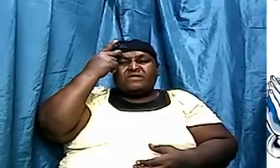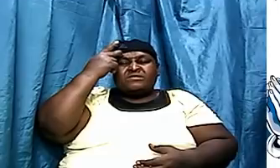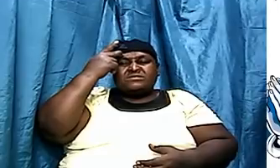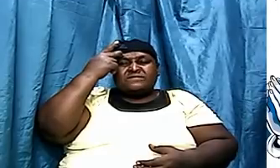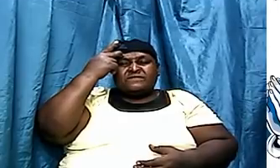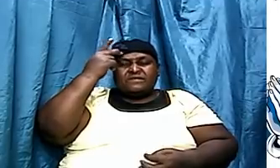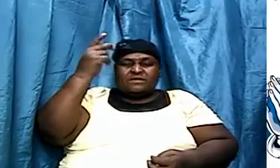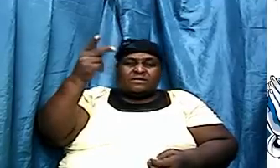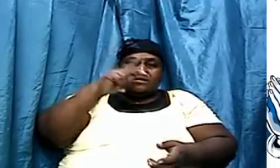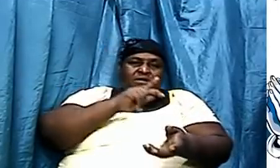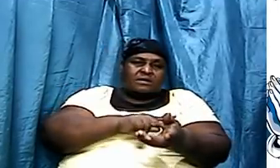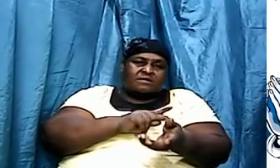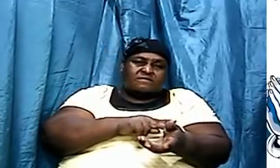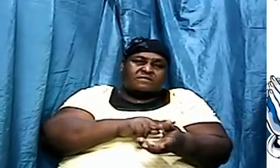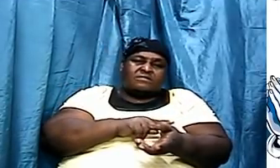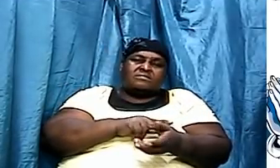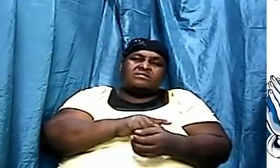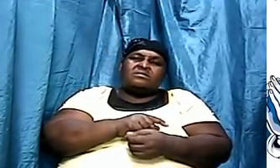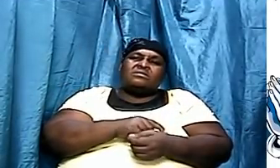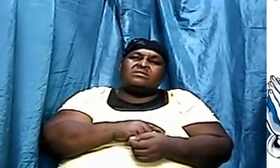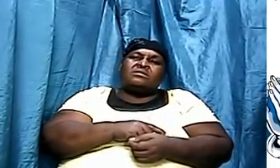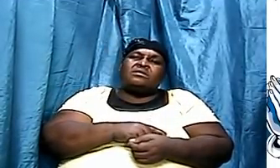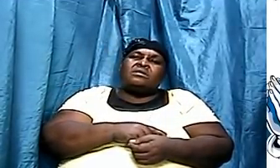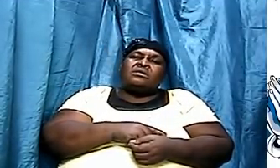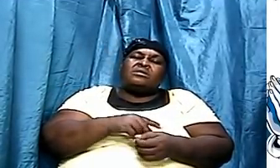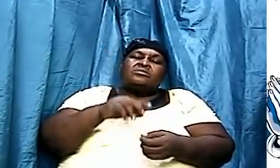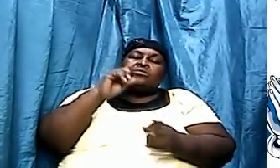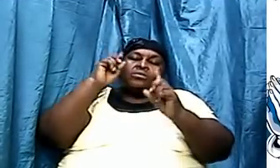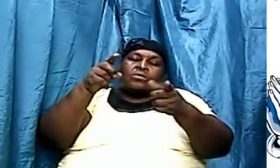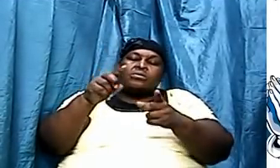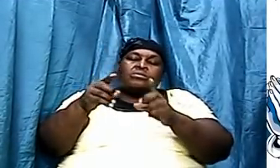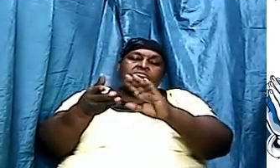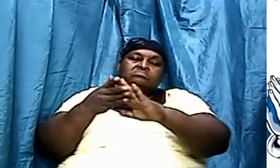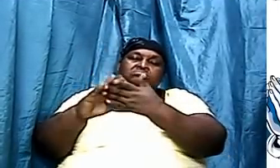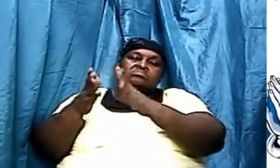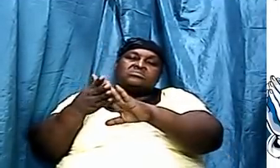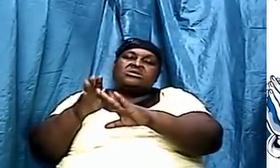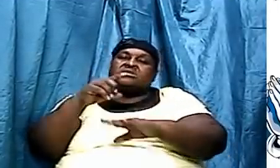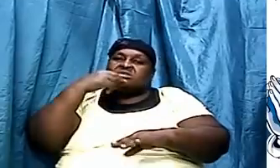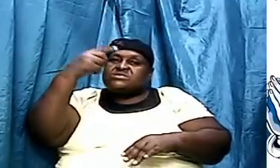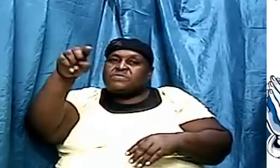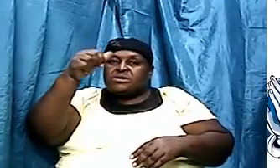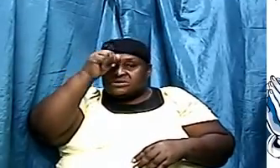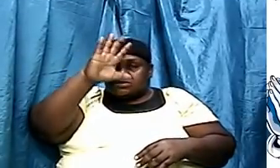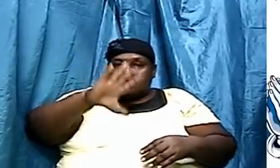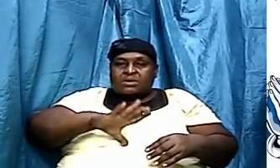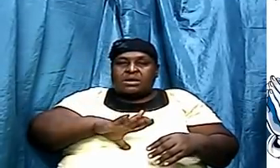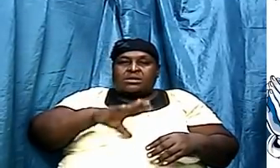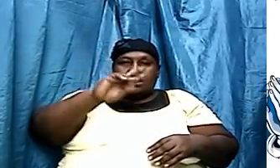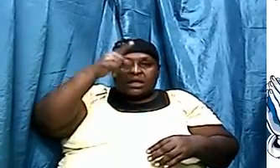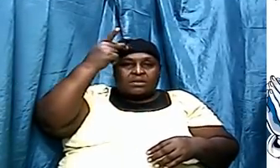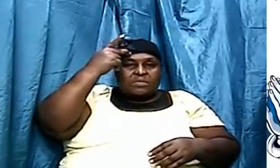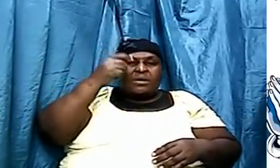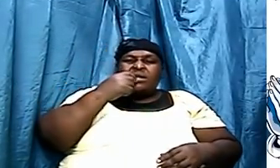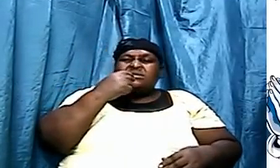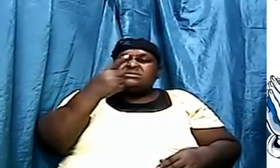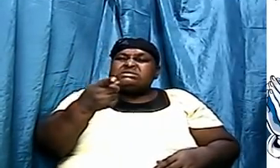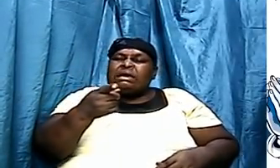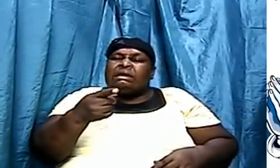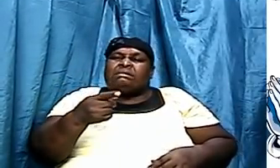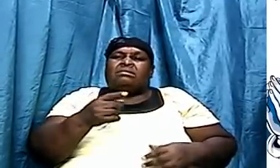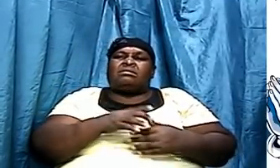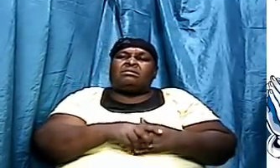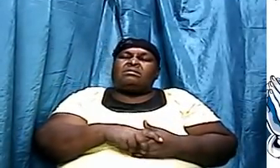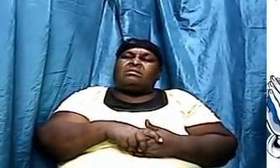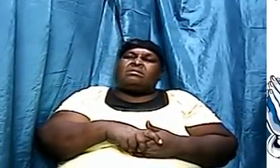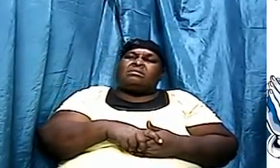If you can remember Acts chapter 17, it was where Paul went to Athens to talk to men. And Paul made a profound statement when he spoke to his men. said,